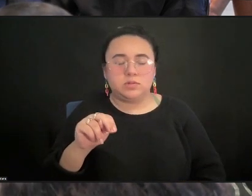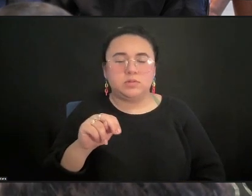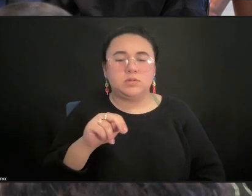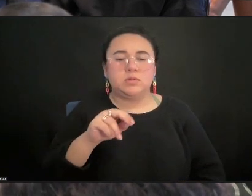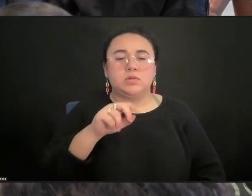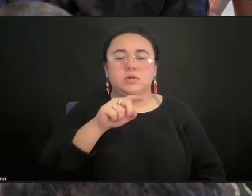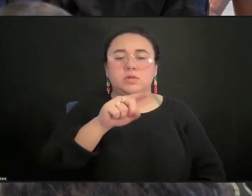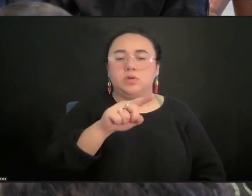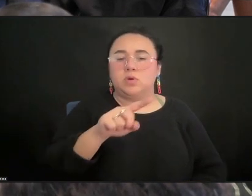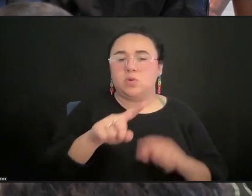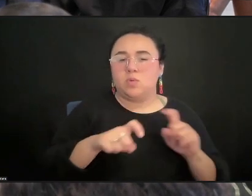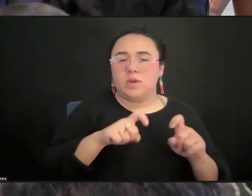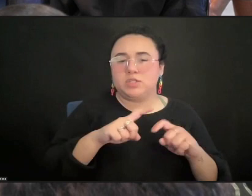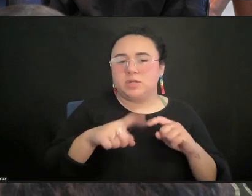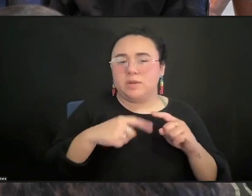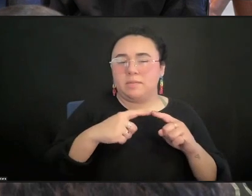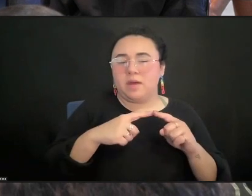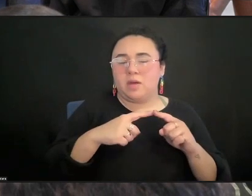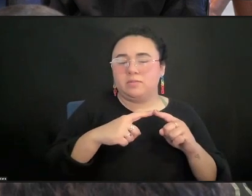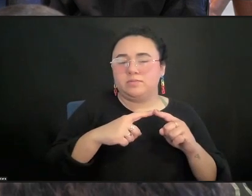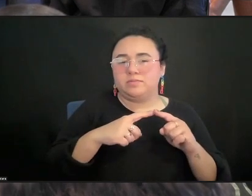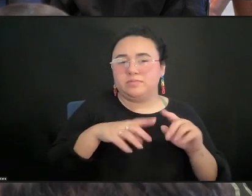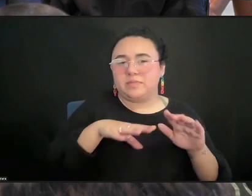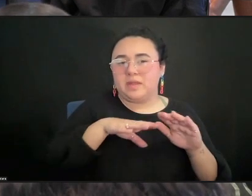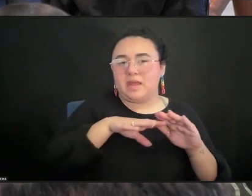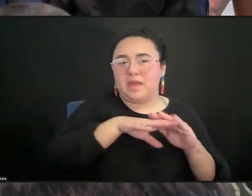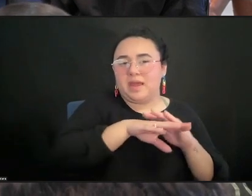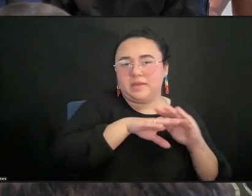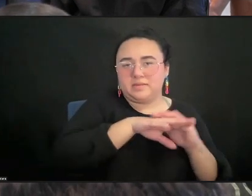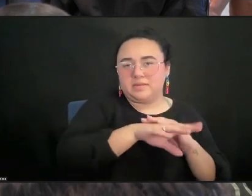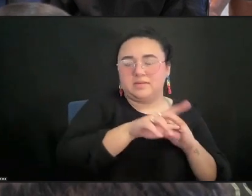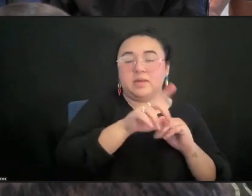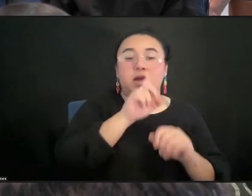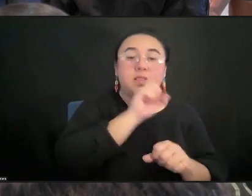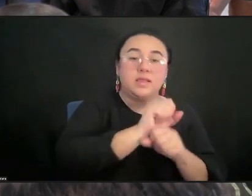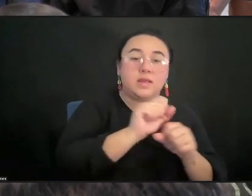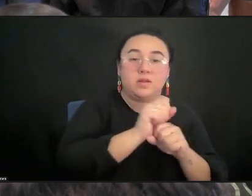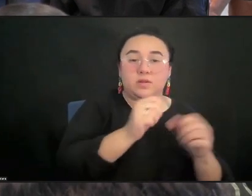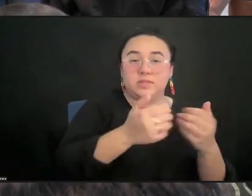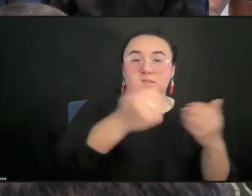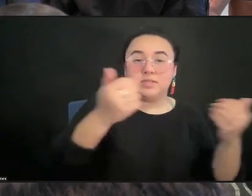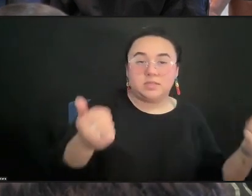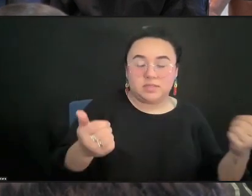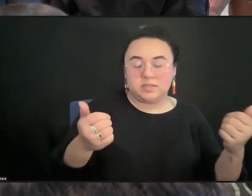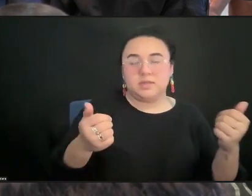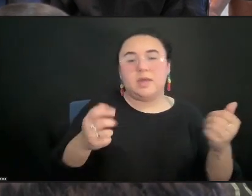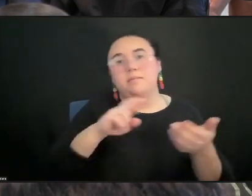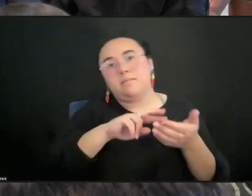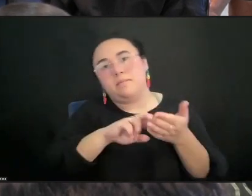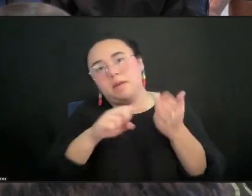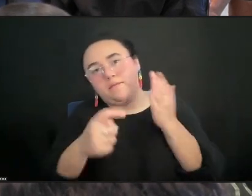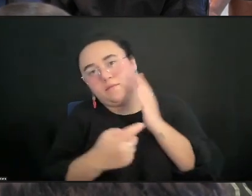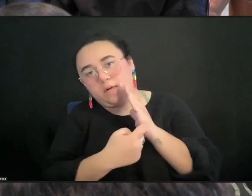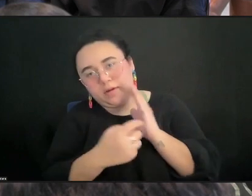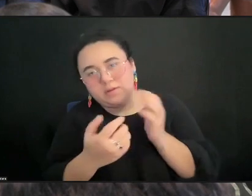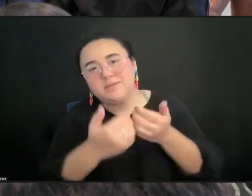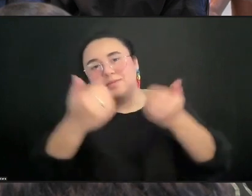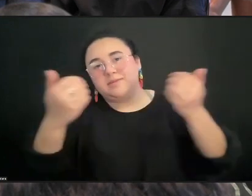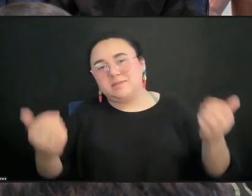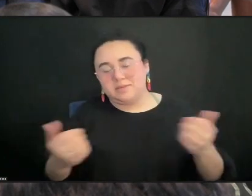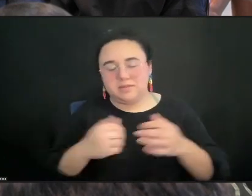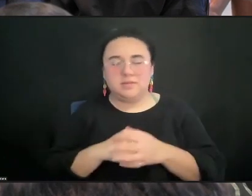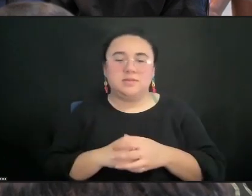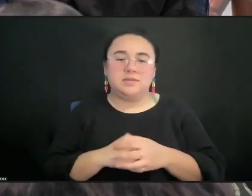of literal and metaphoric distance and the ability for your communities to be able to engage with artists